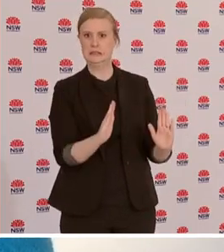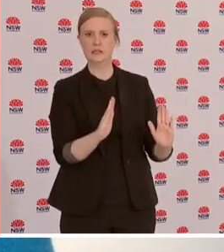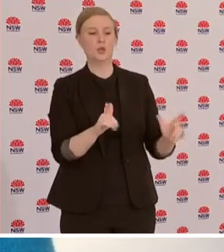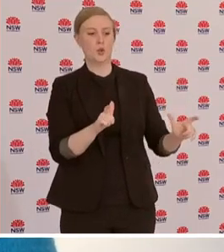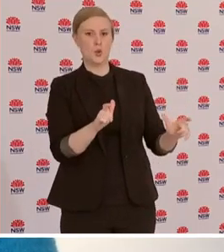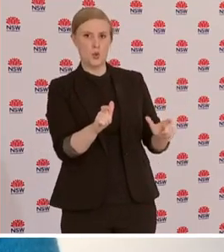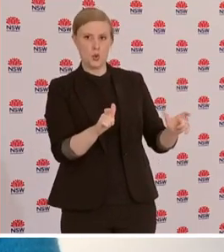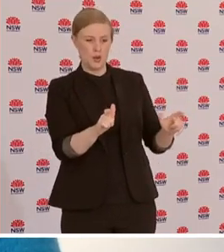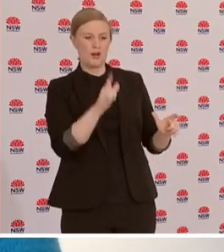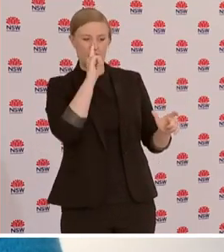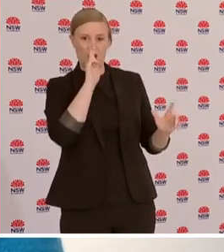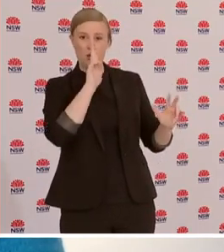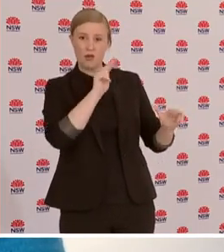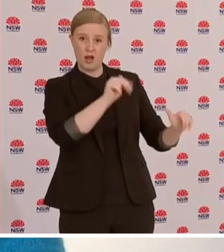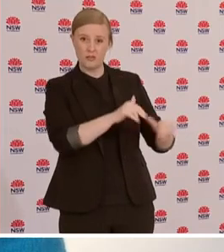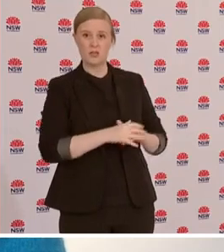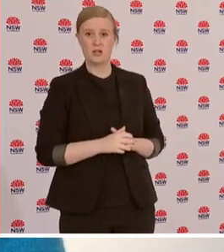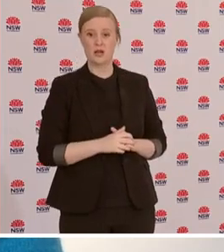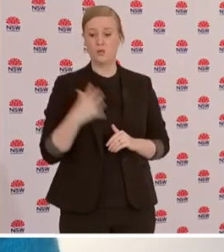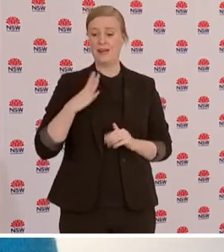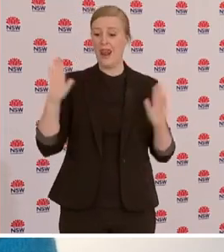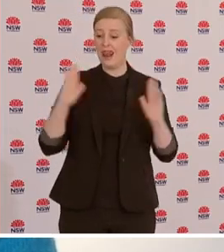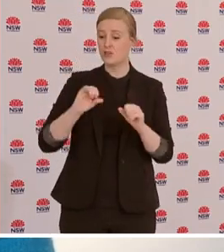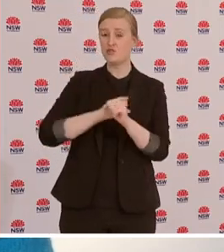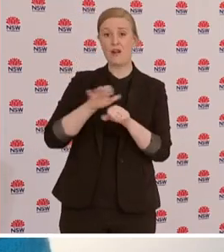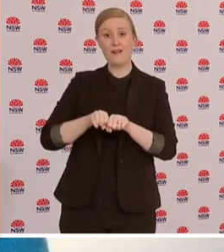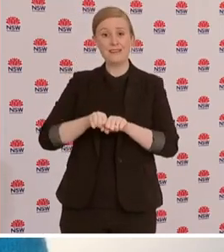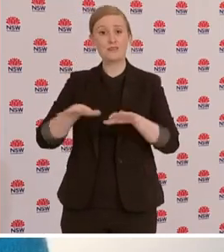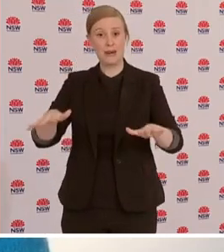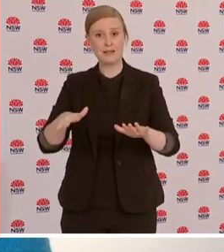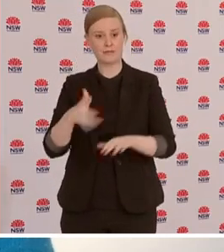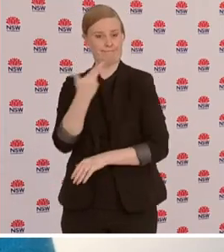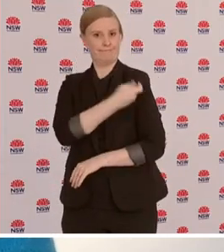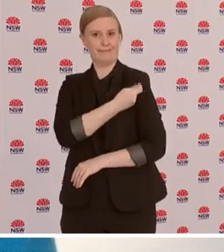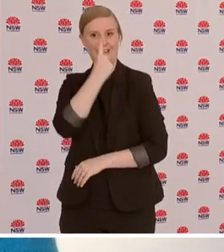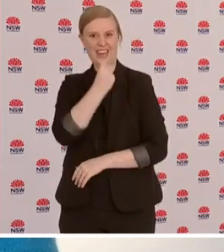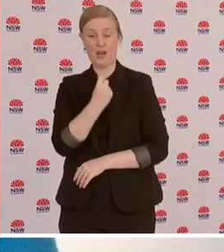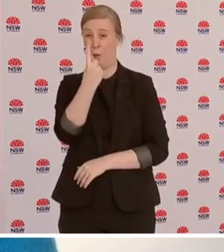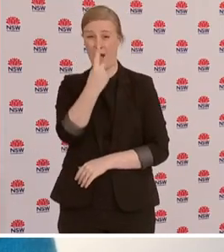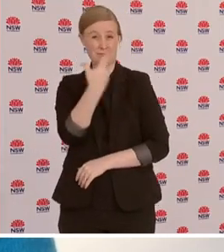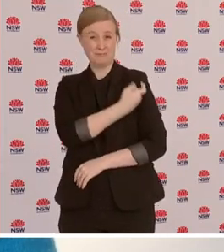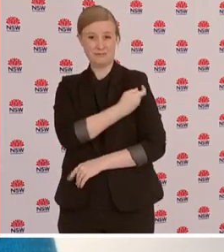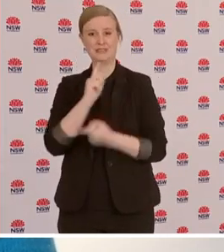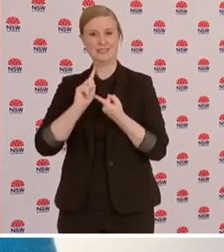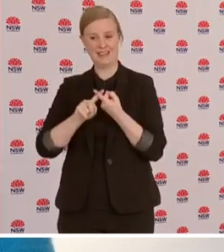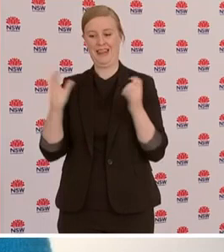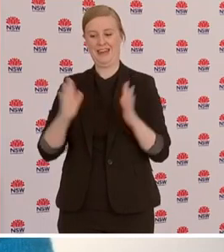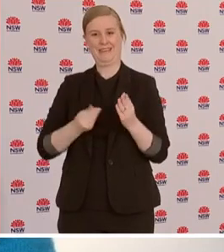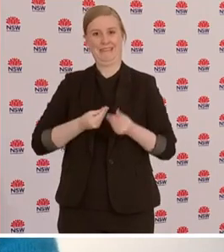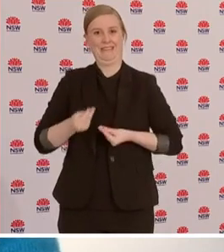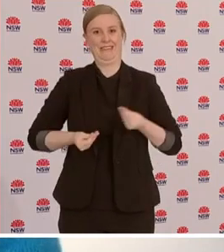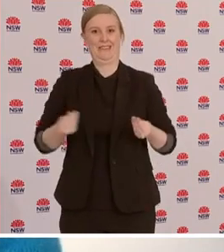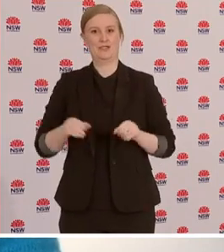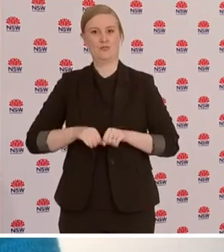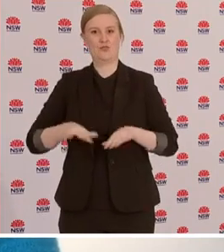even one dose of the vaccine does so the vaccine not only keeps people out of hospital and keeps them alive but it also reduces the chances of them spreading it